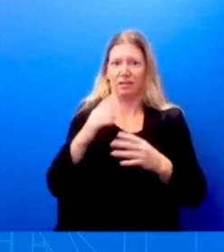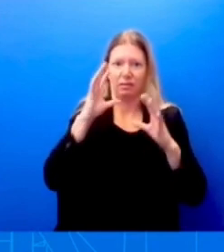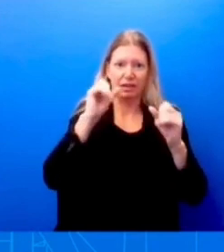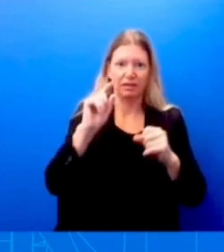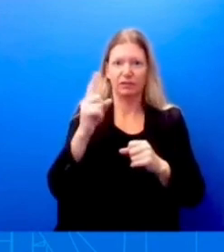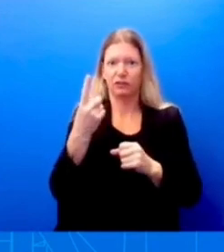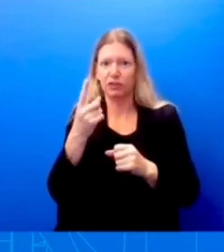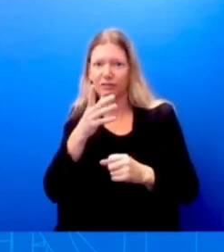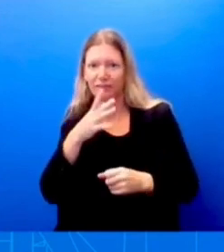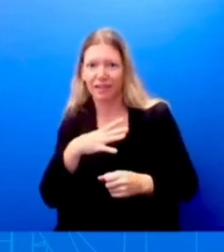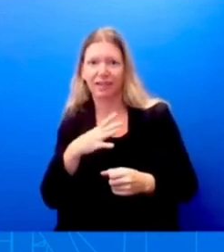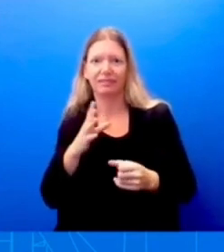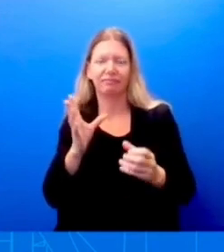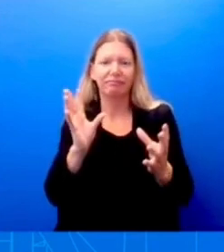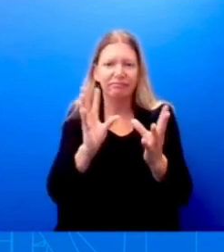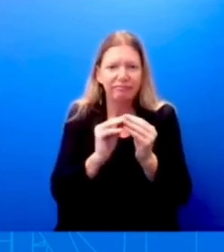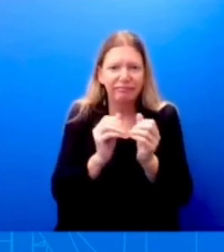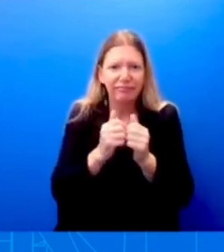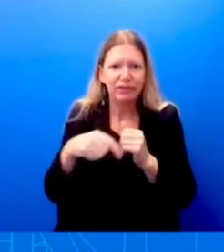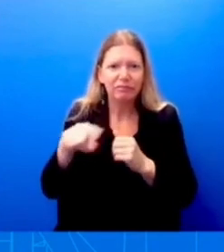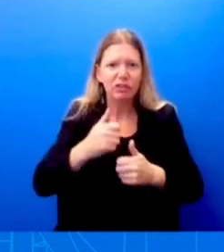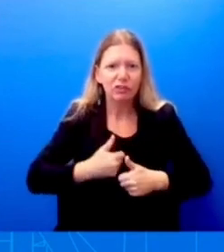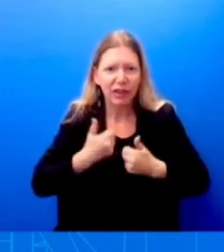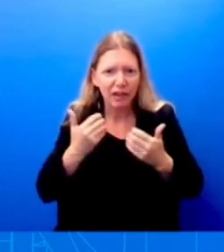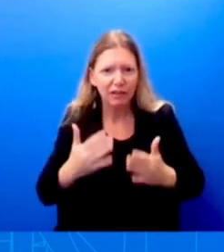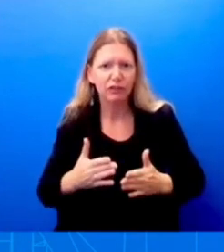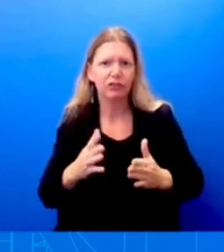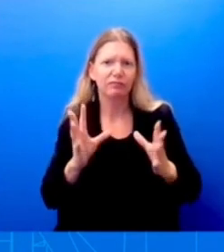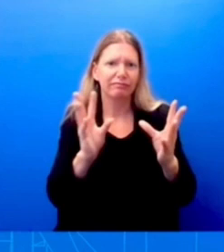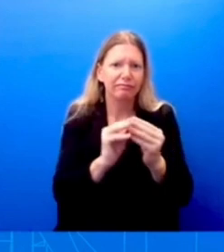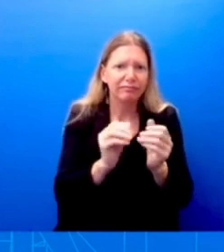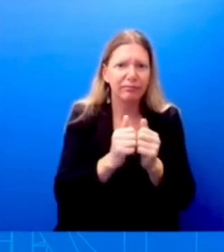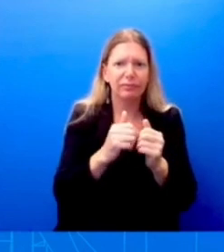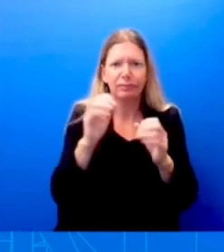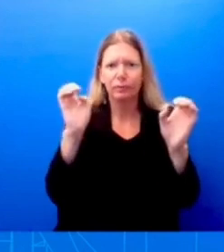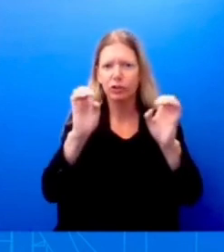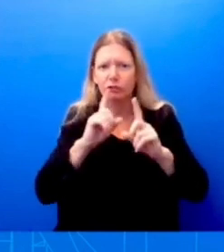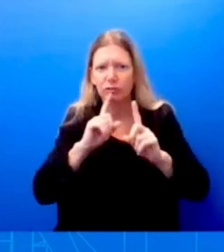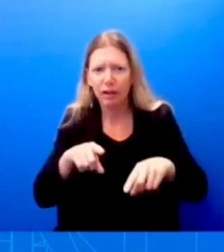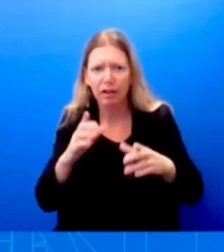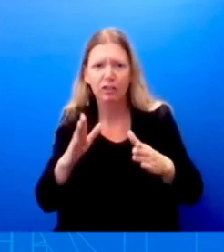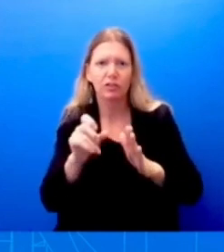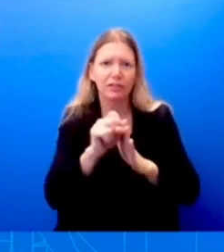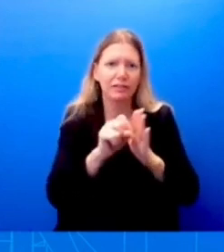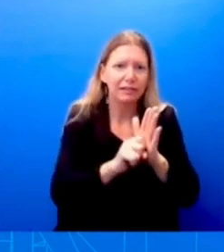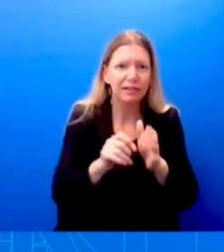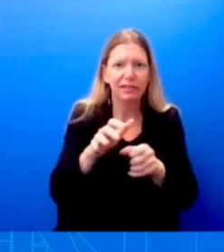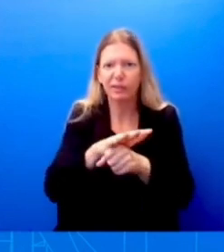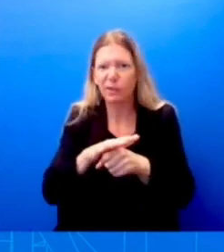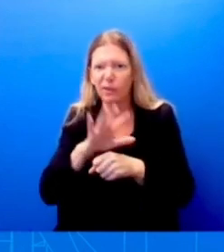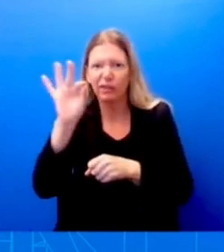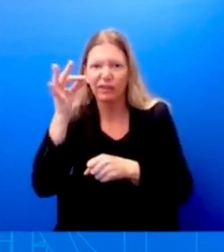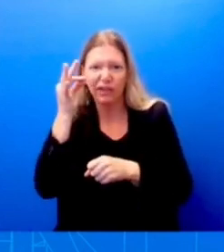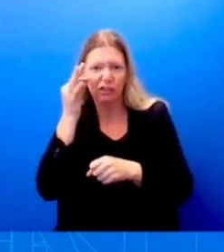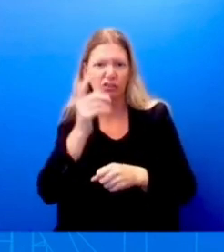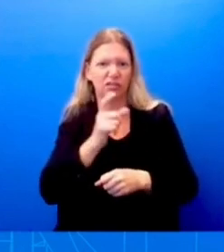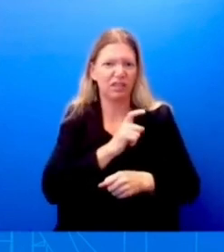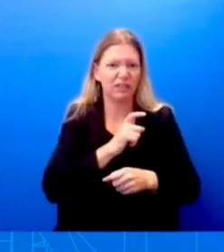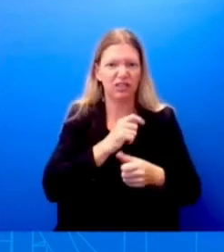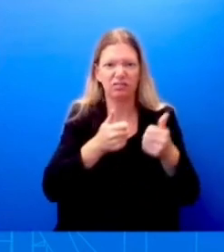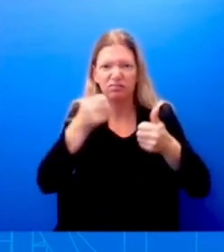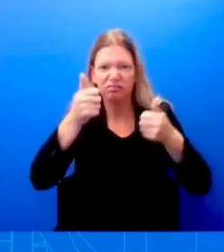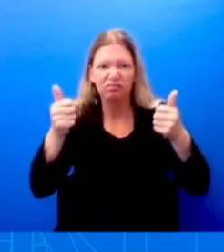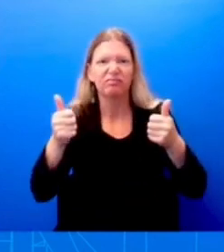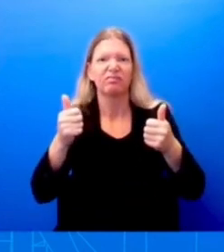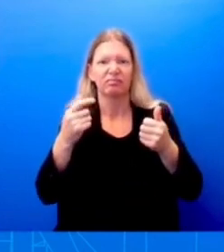federal officials. They saw firsthand themselves the overwhelming destruction that caused the wildfires. And it was